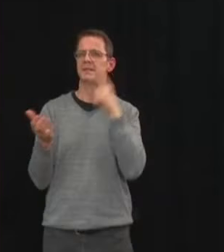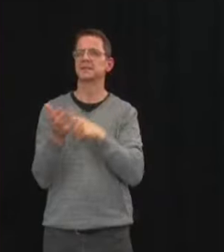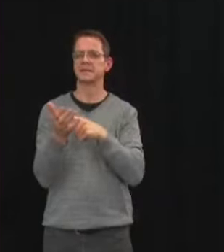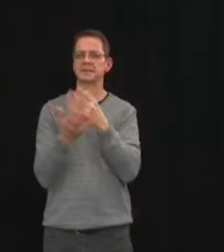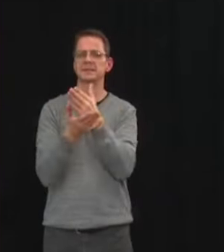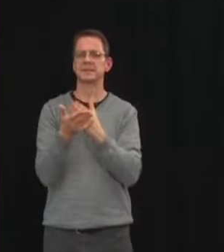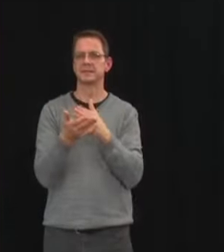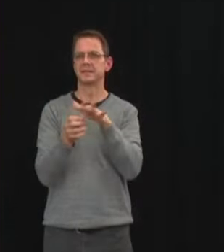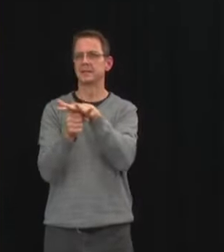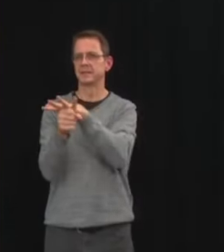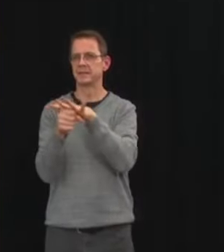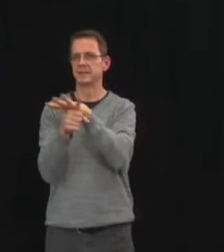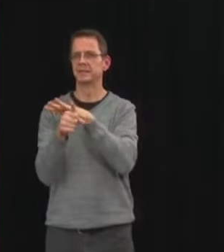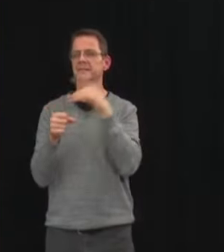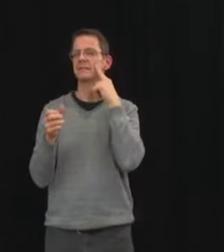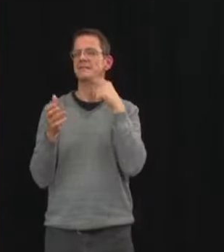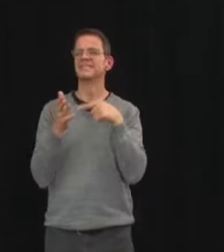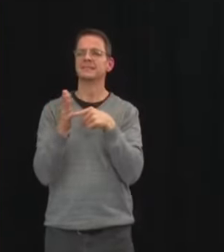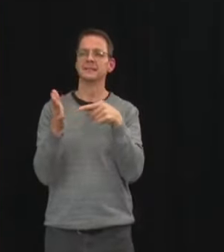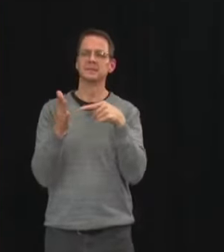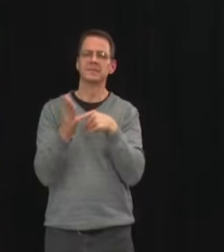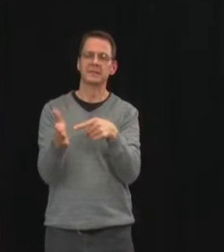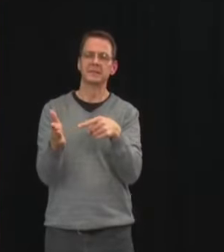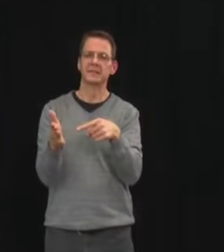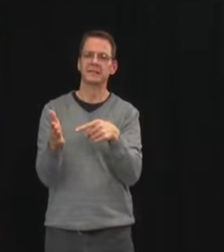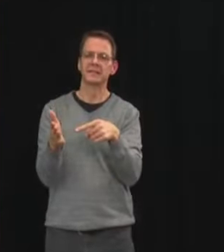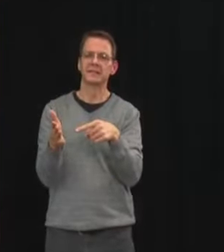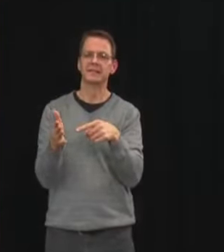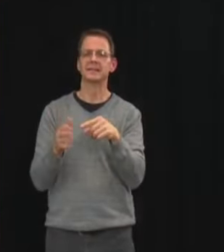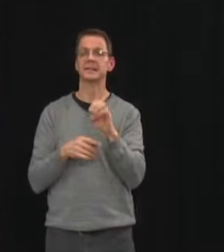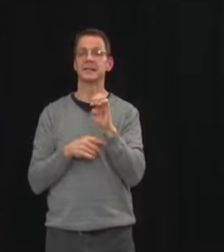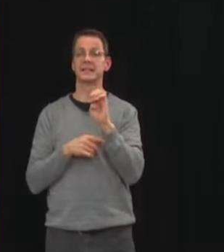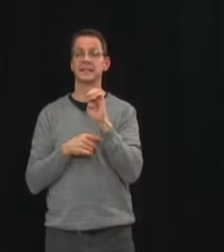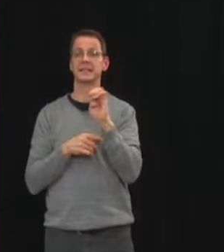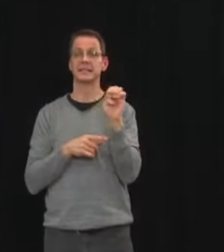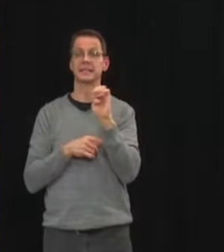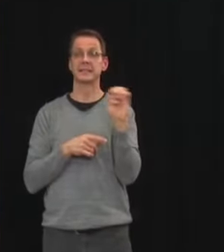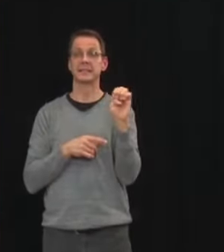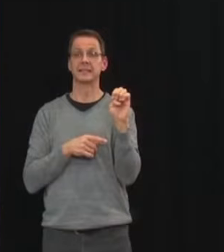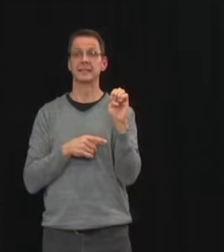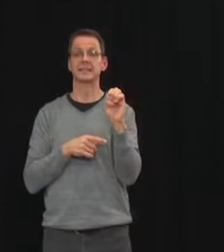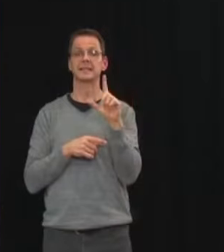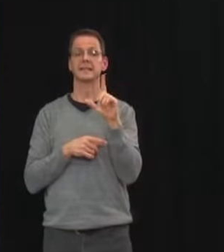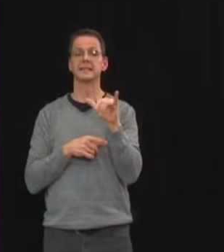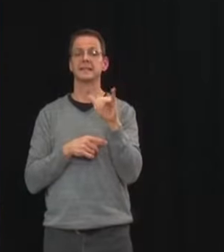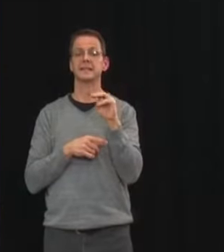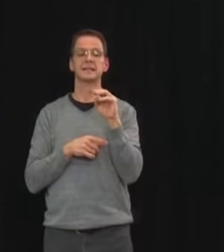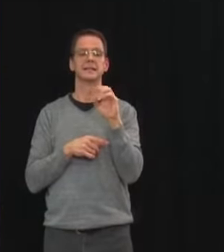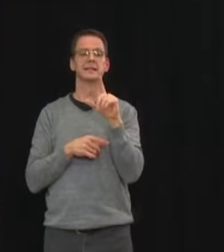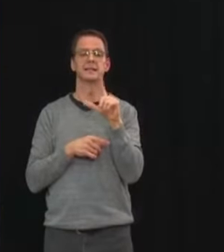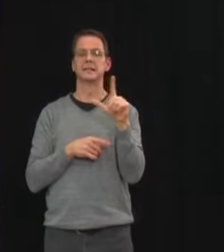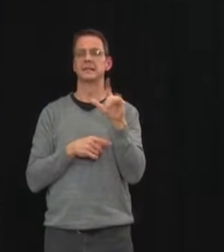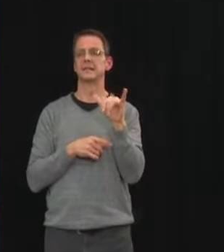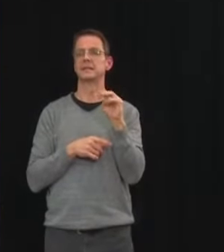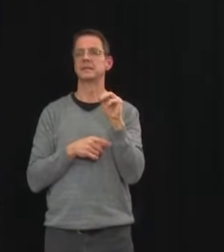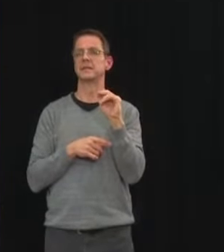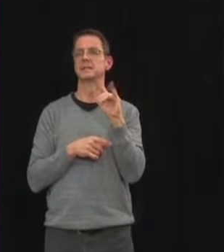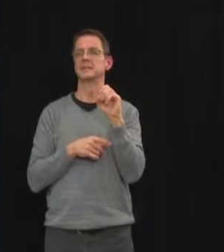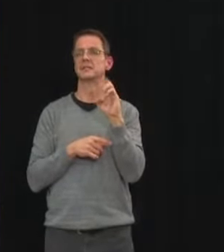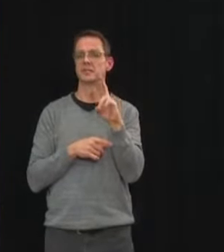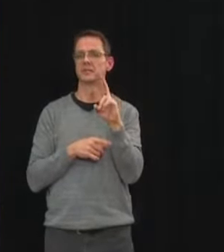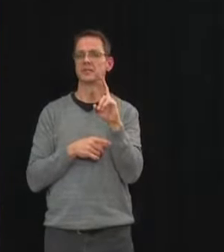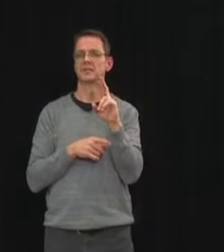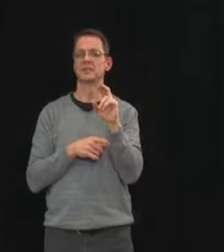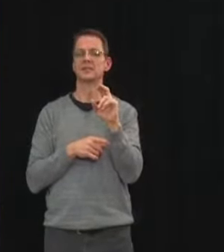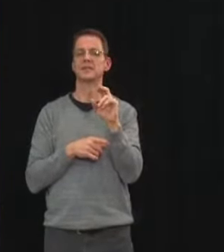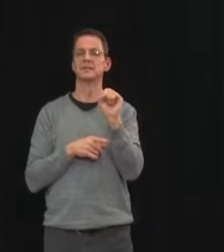eastern side of rural Alberta from Lloydminster down to the U.S. border doing very well uh for example at at fewer